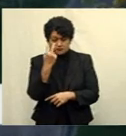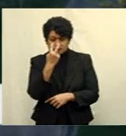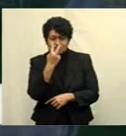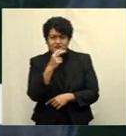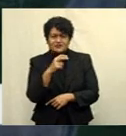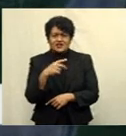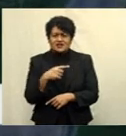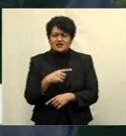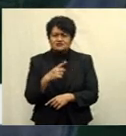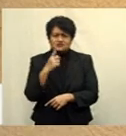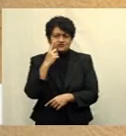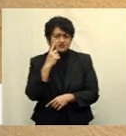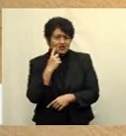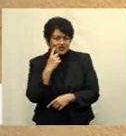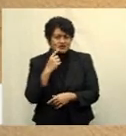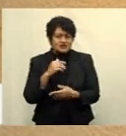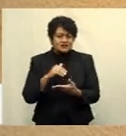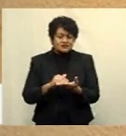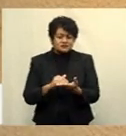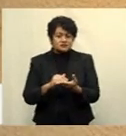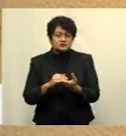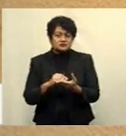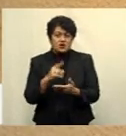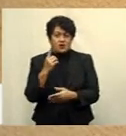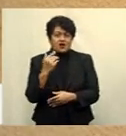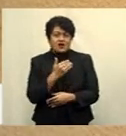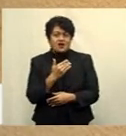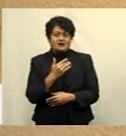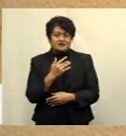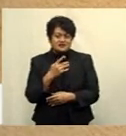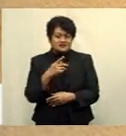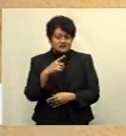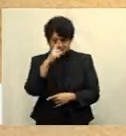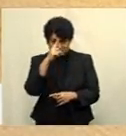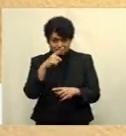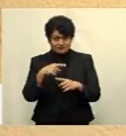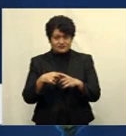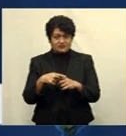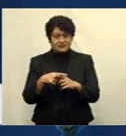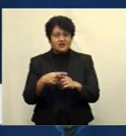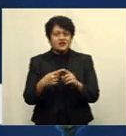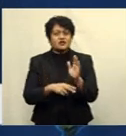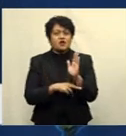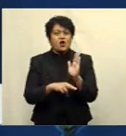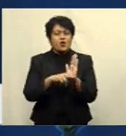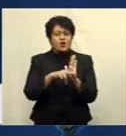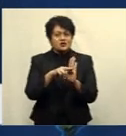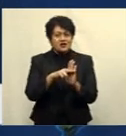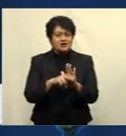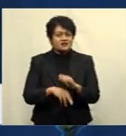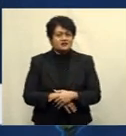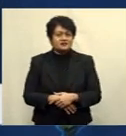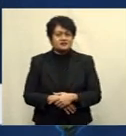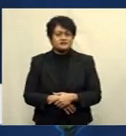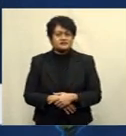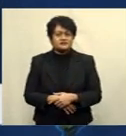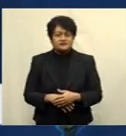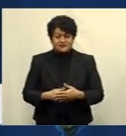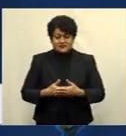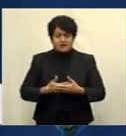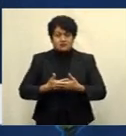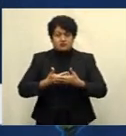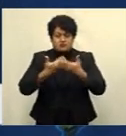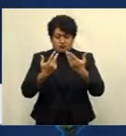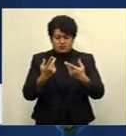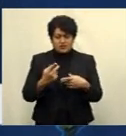the need of over 100 patients on quarantine at the Outrigger Fiji Beach Resort. So, being such a large property there, we're